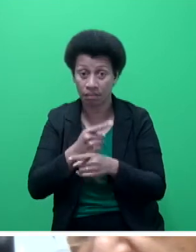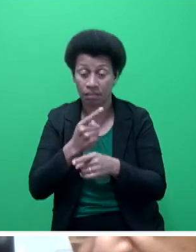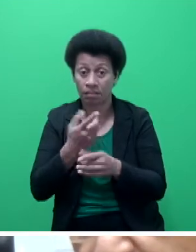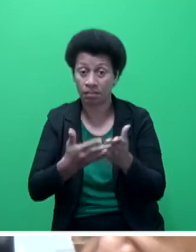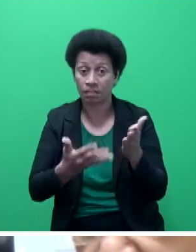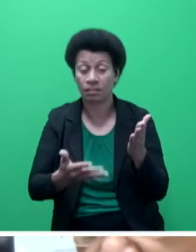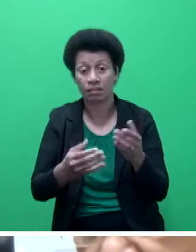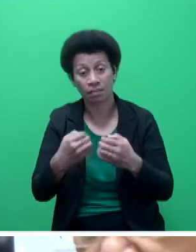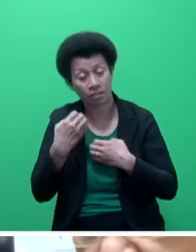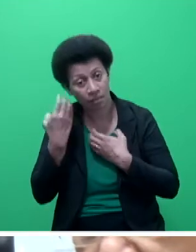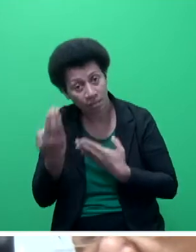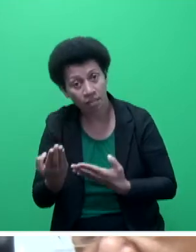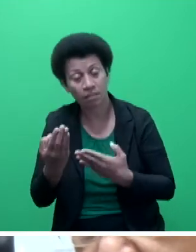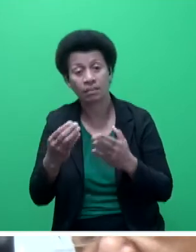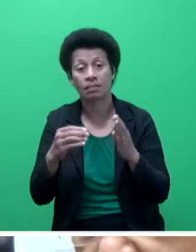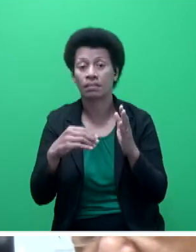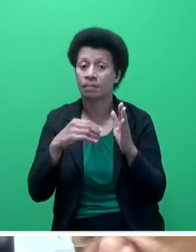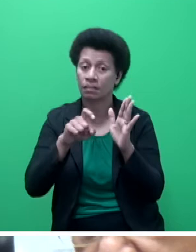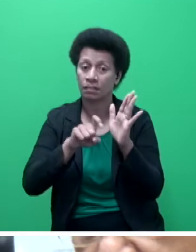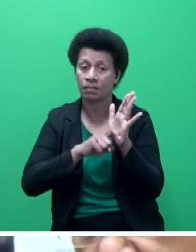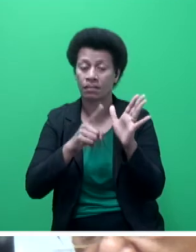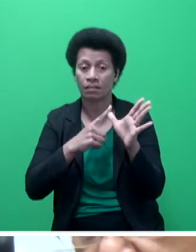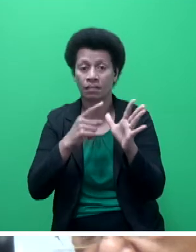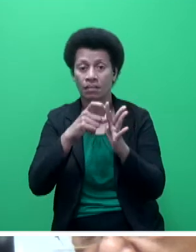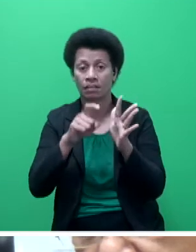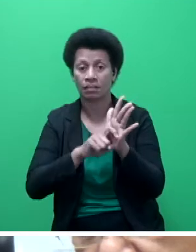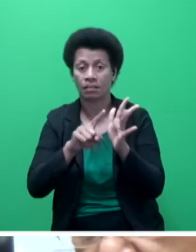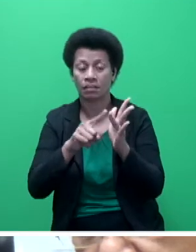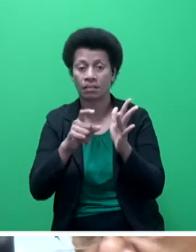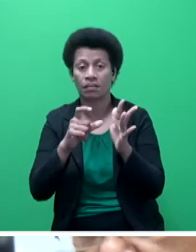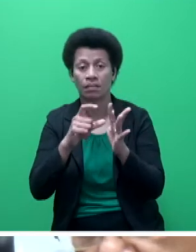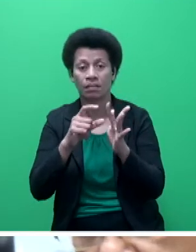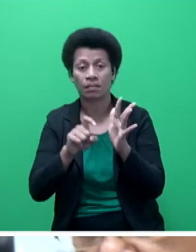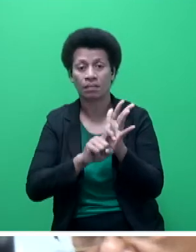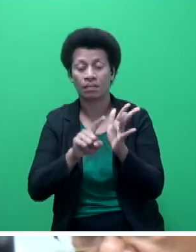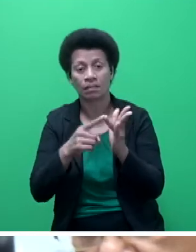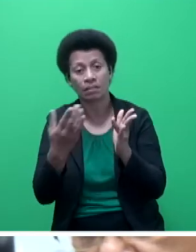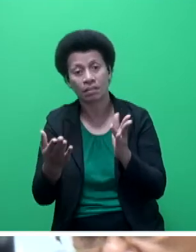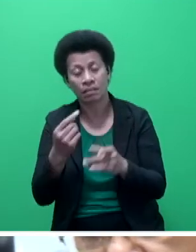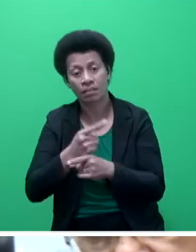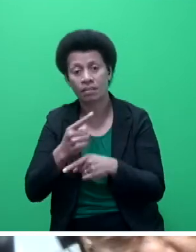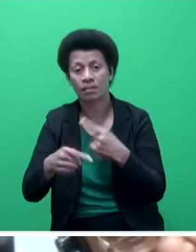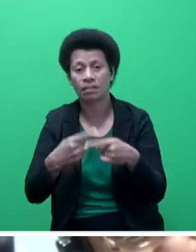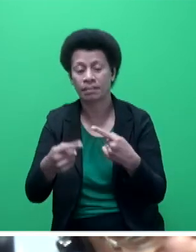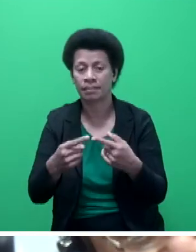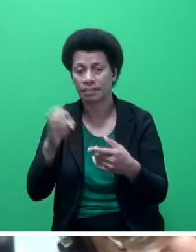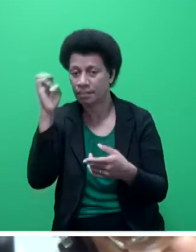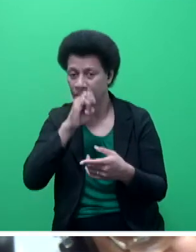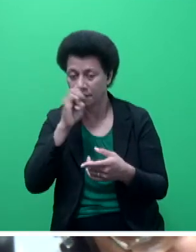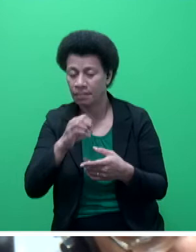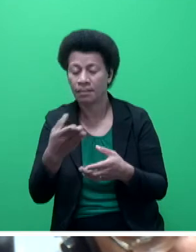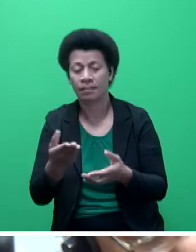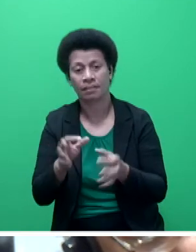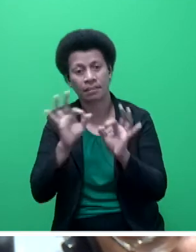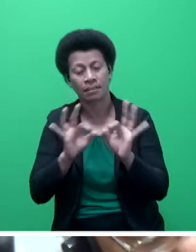the charge, all about ethnicity, all about the, whoever was leading FBOS at that point in time. Nothing about, about the country